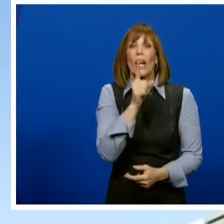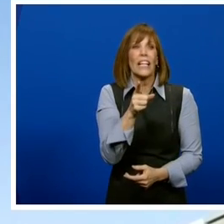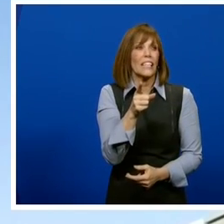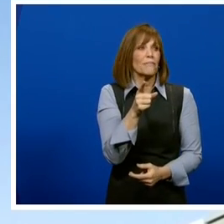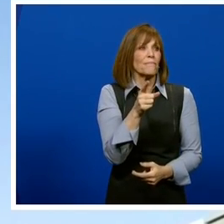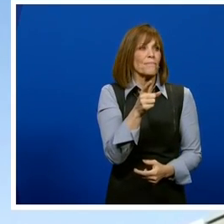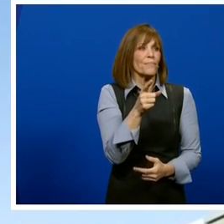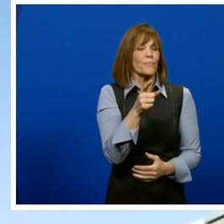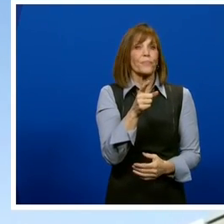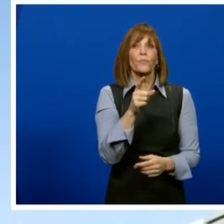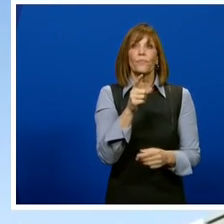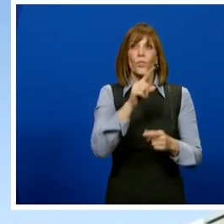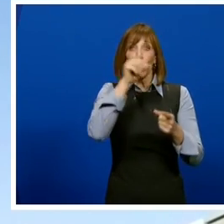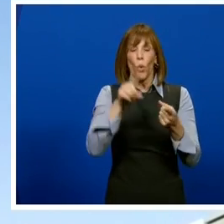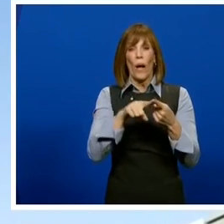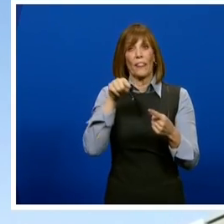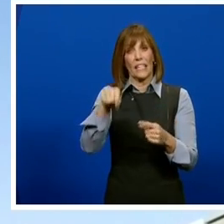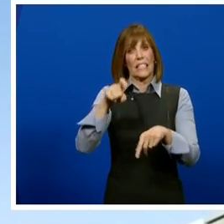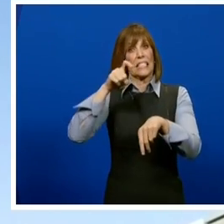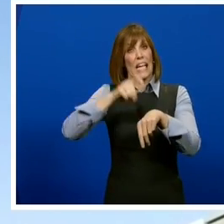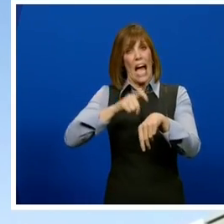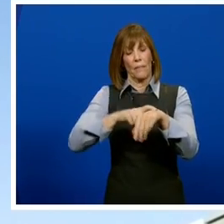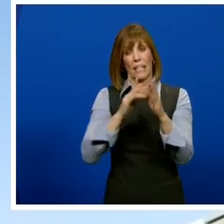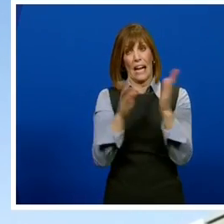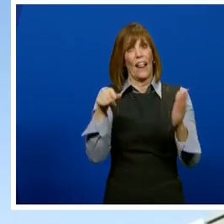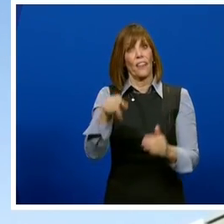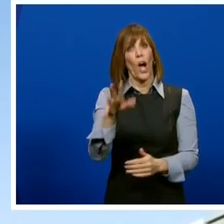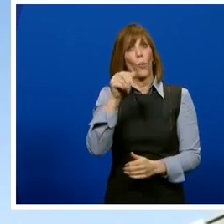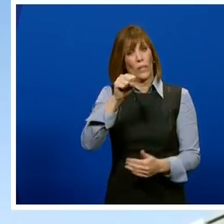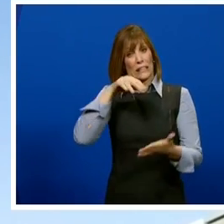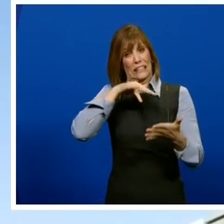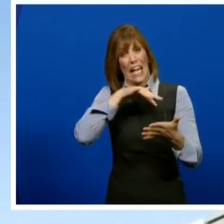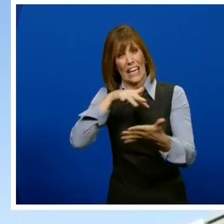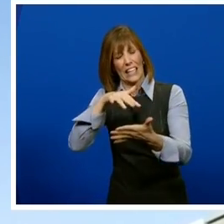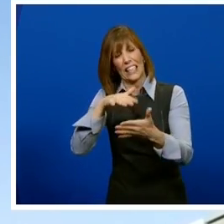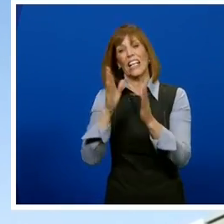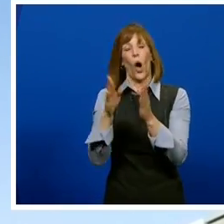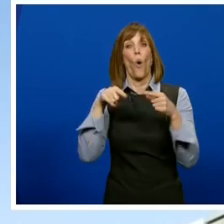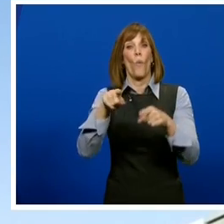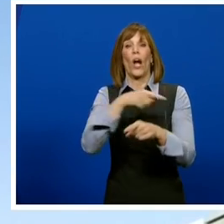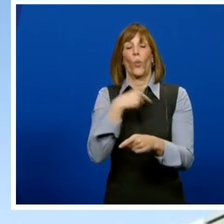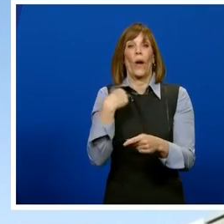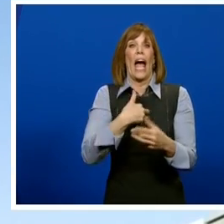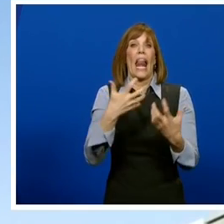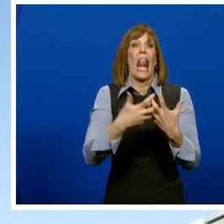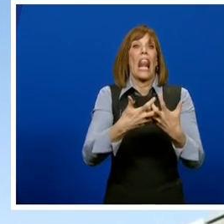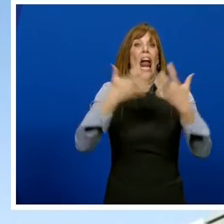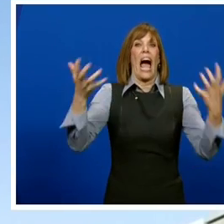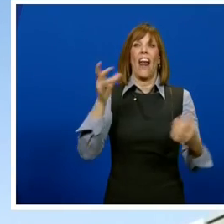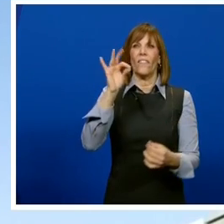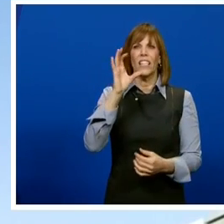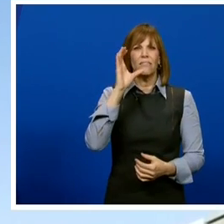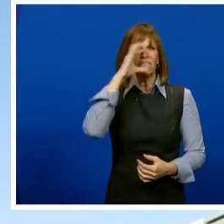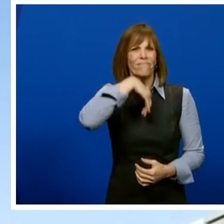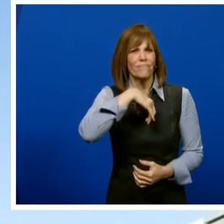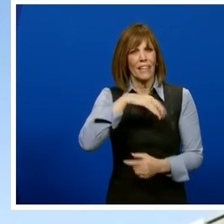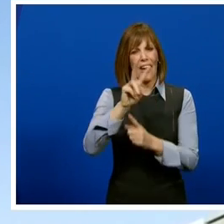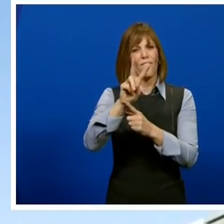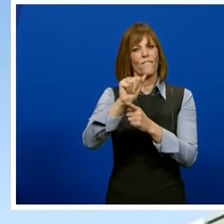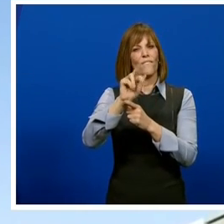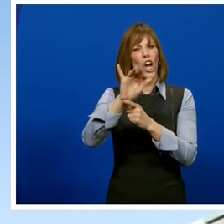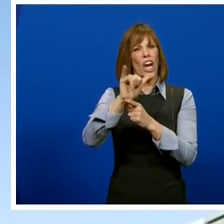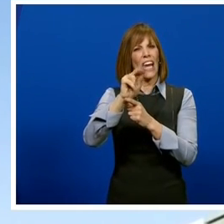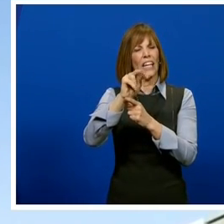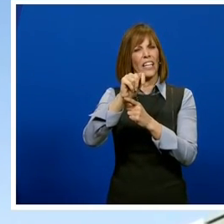of when it was studied, it was studied at a time when we had a lot of these unusual variant viruses